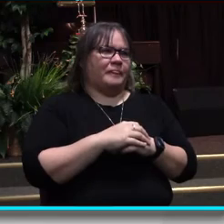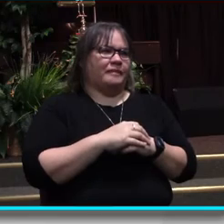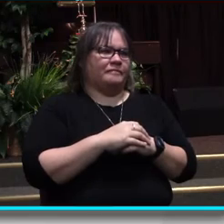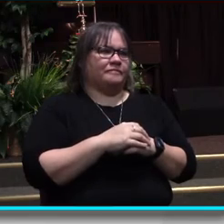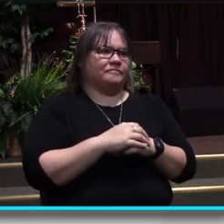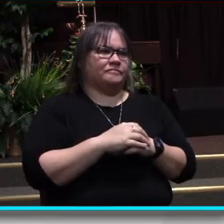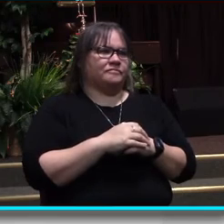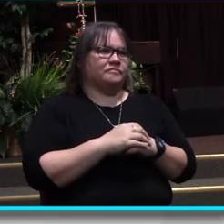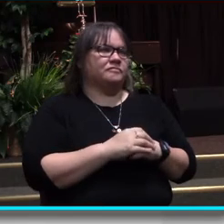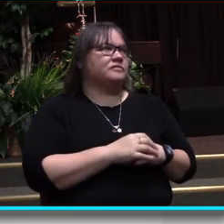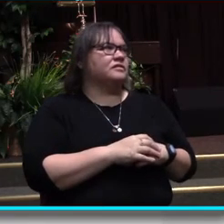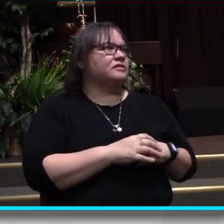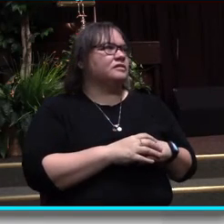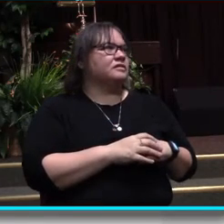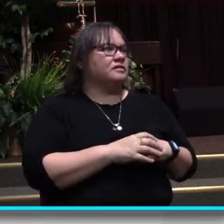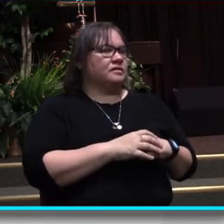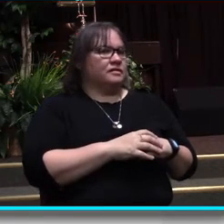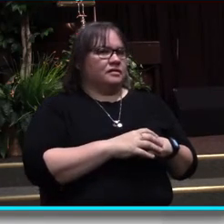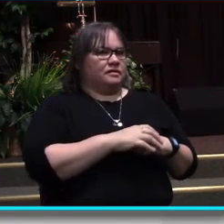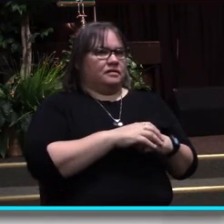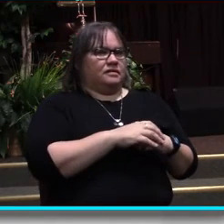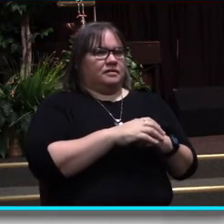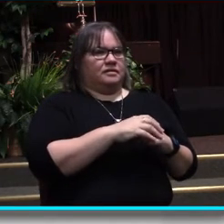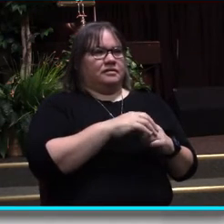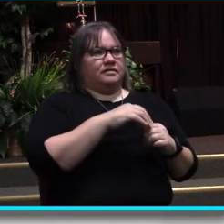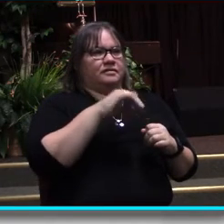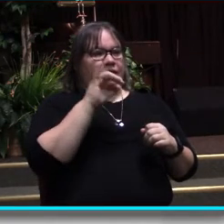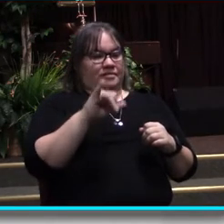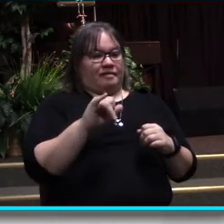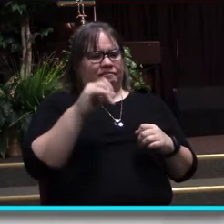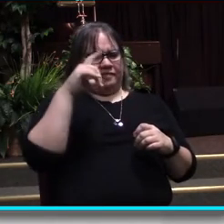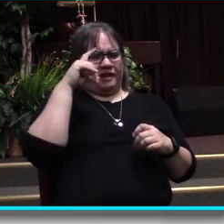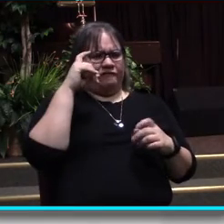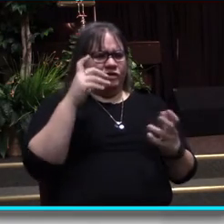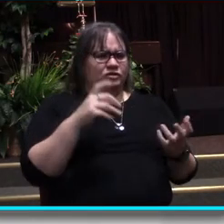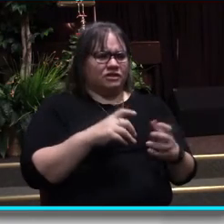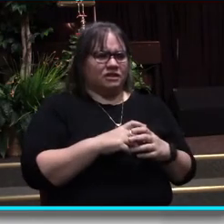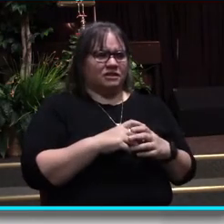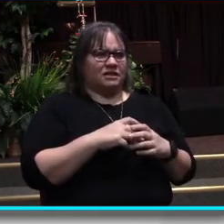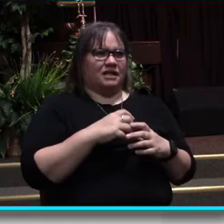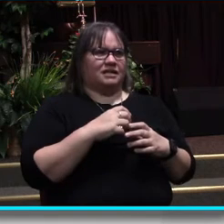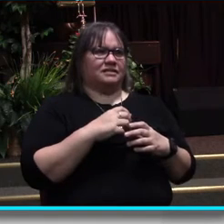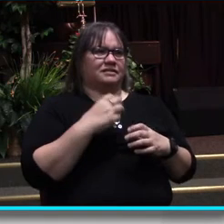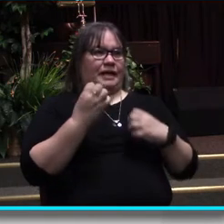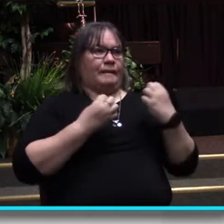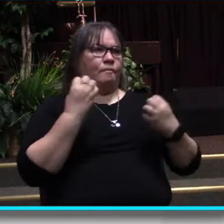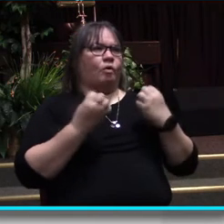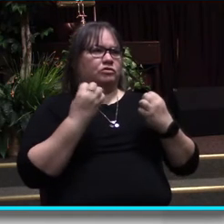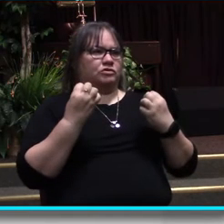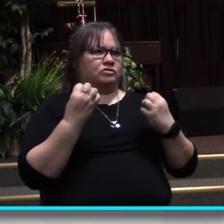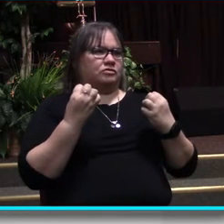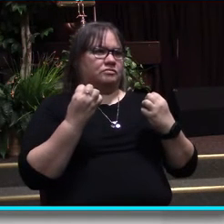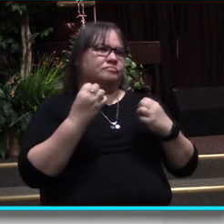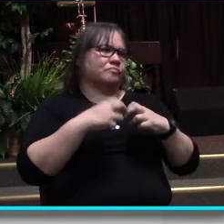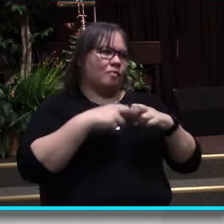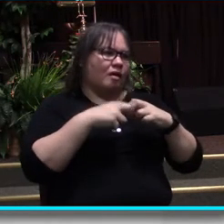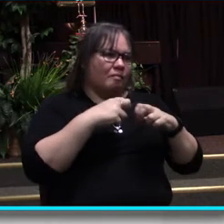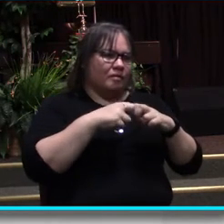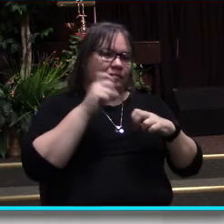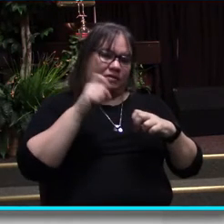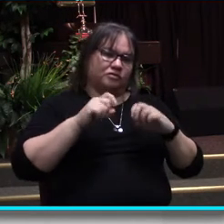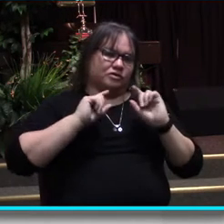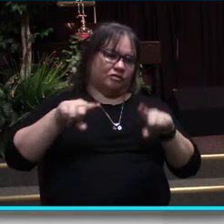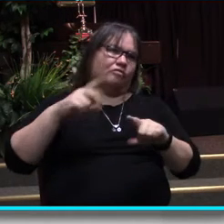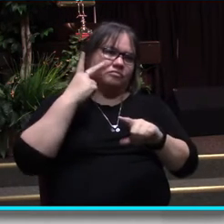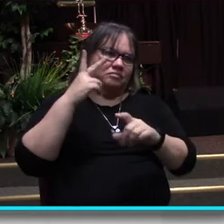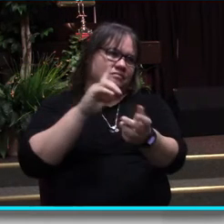Jeffress recently said, gender identity confusion is an emotional disorder that should be treated professionally